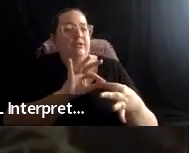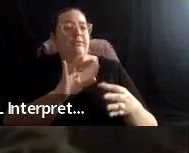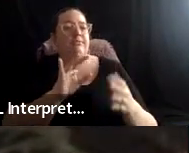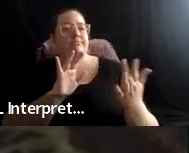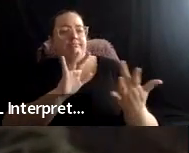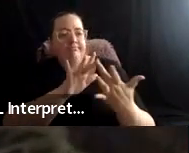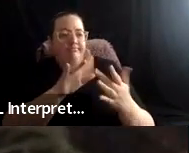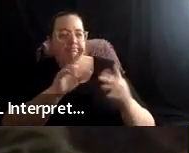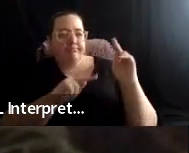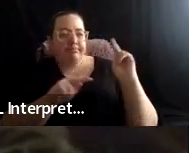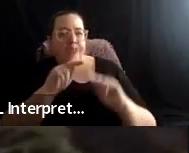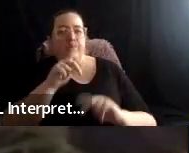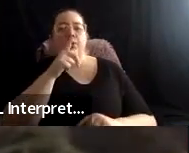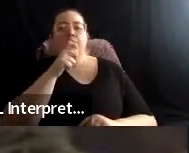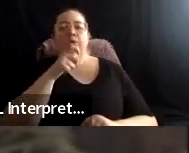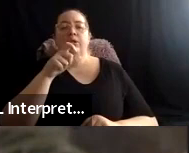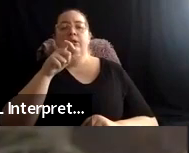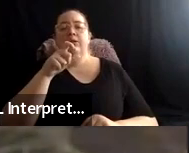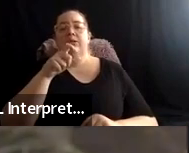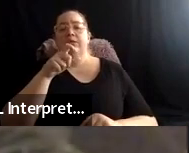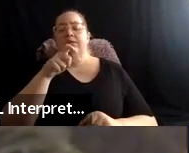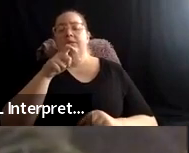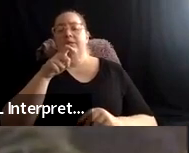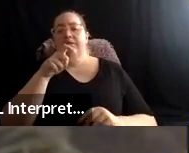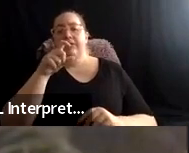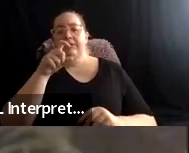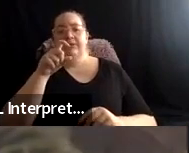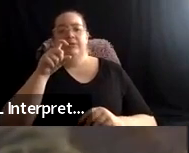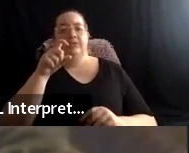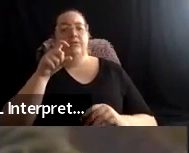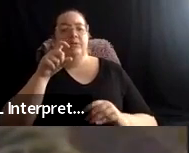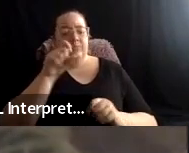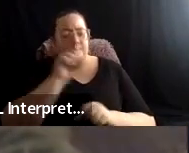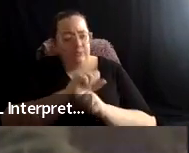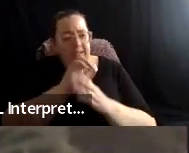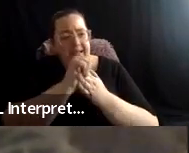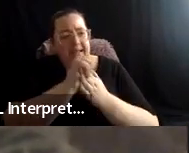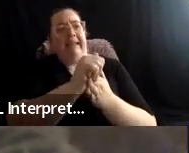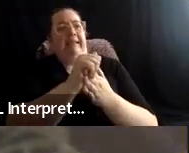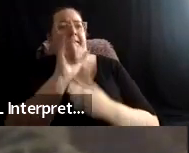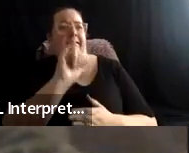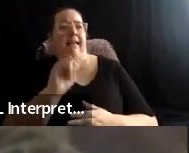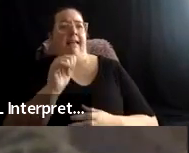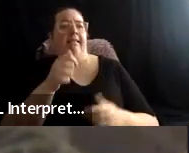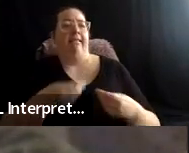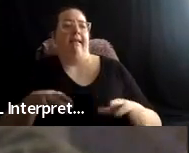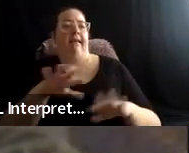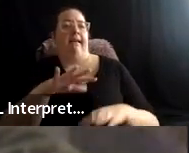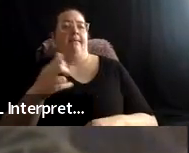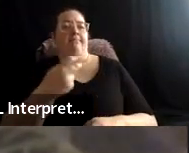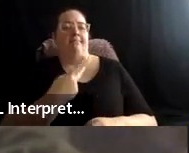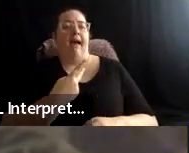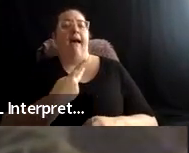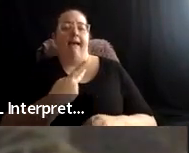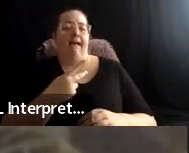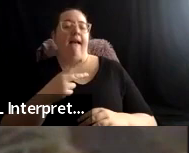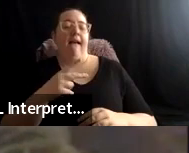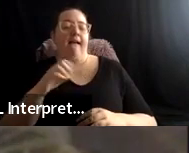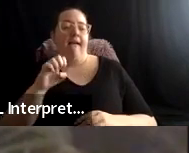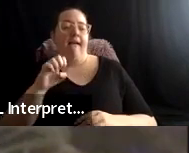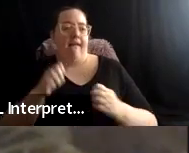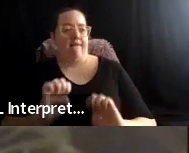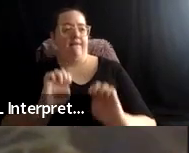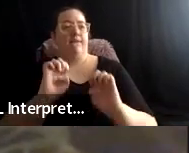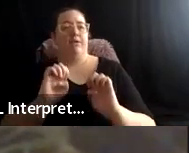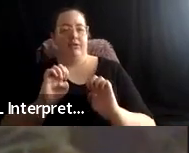um, the land back and the land rematurative efforts in the places that we go, and we build those relationships over time, and